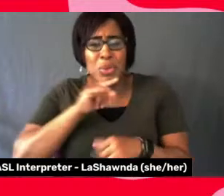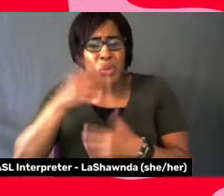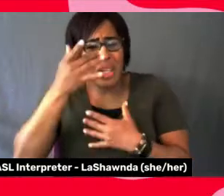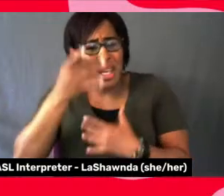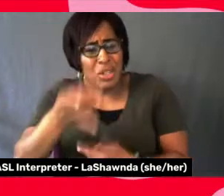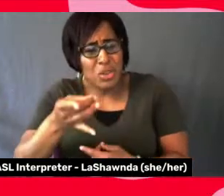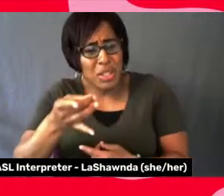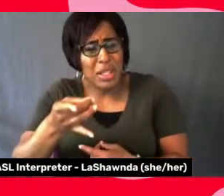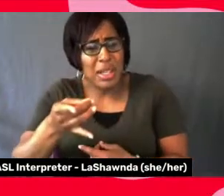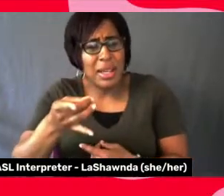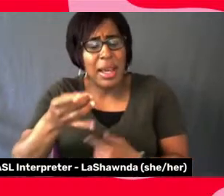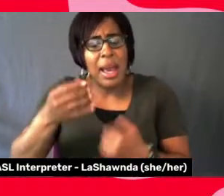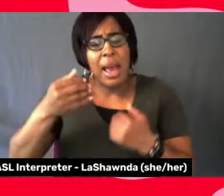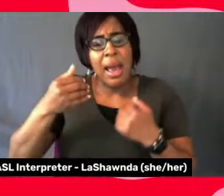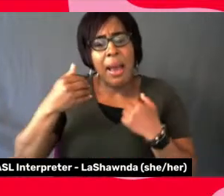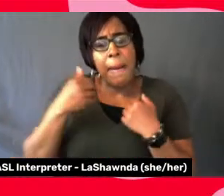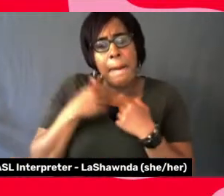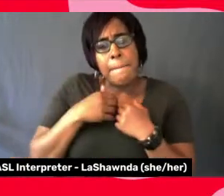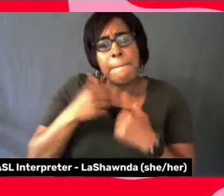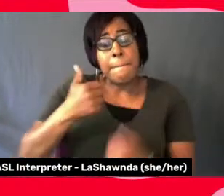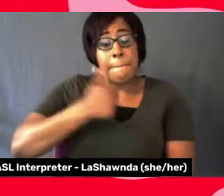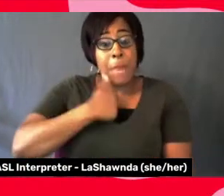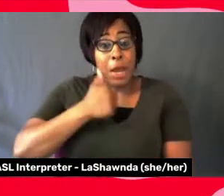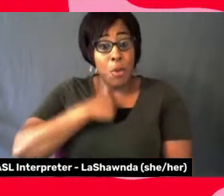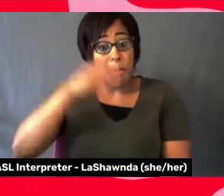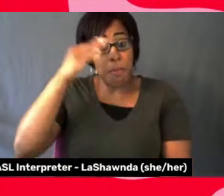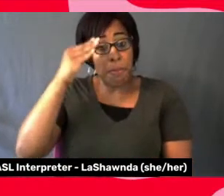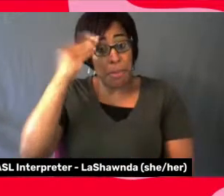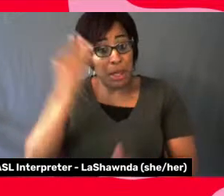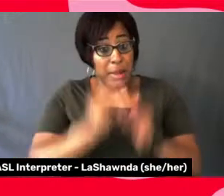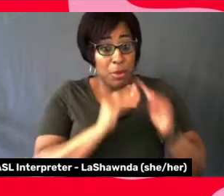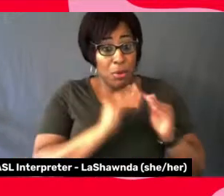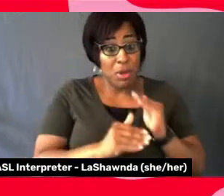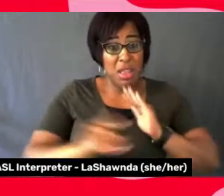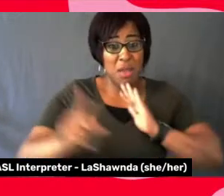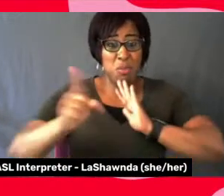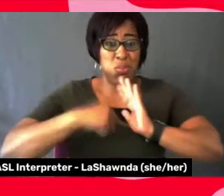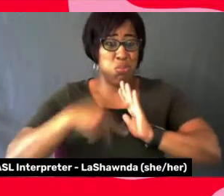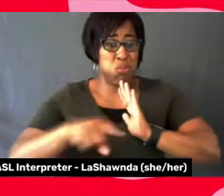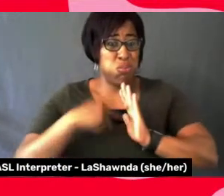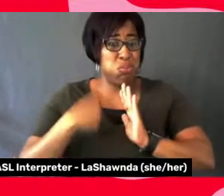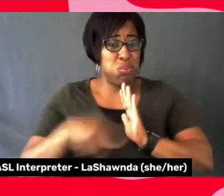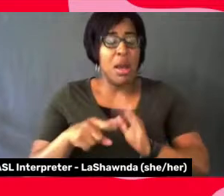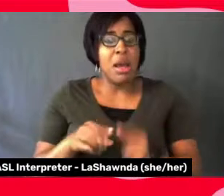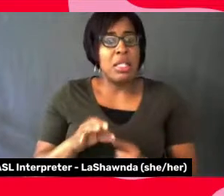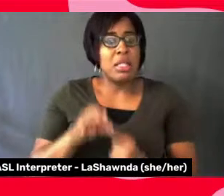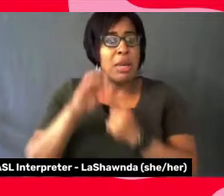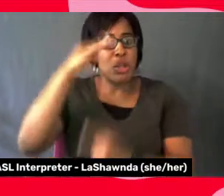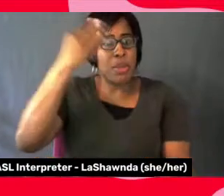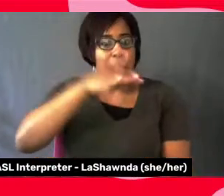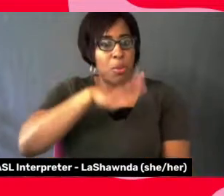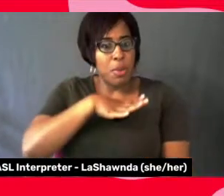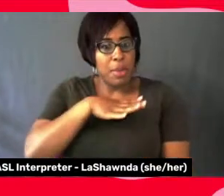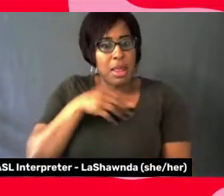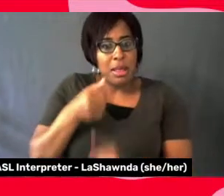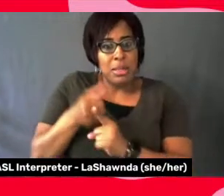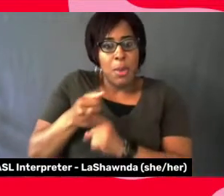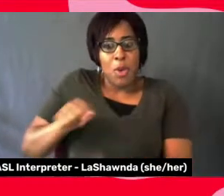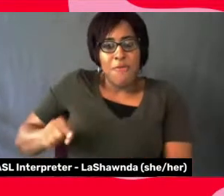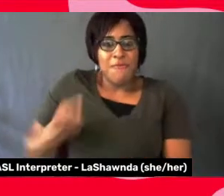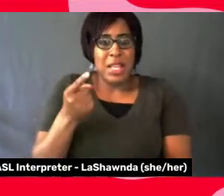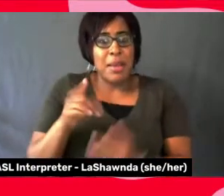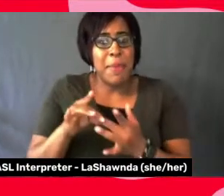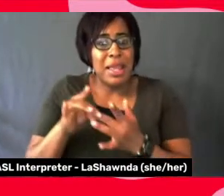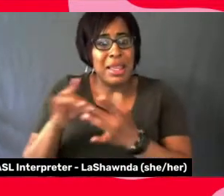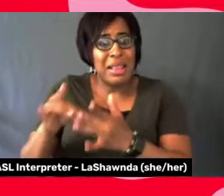caught negativity, not only from my own community who sisters in particular, who were offended by the lead character in my